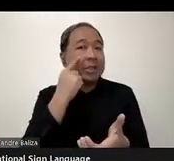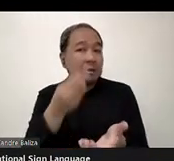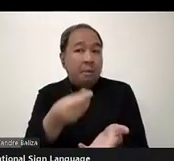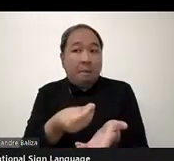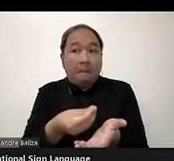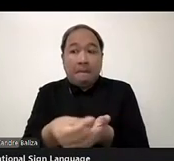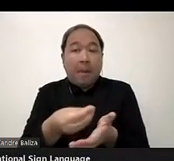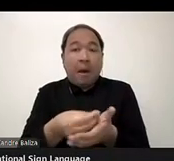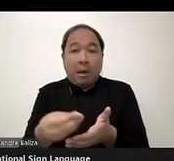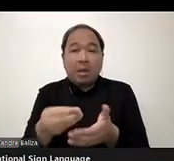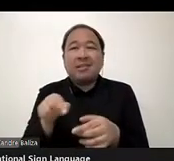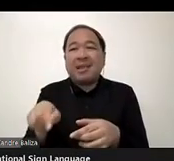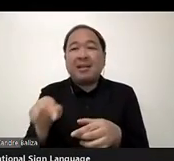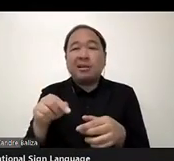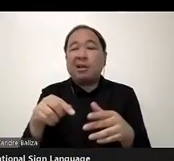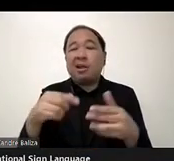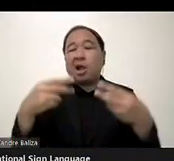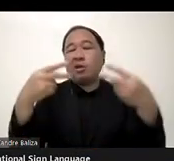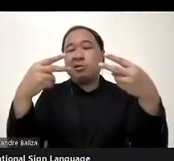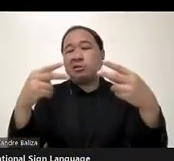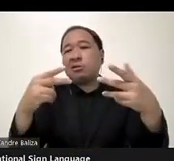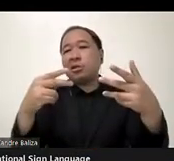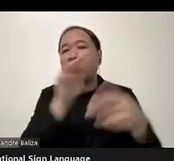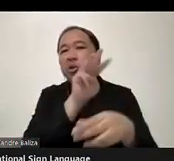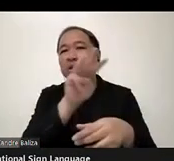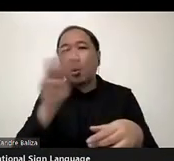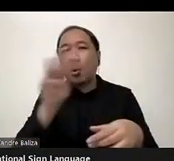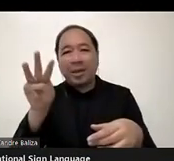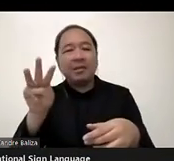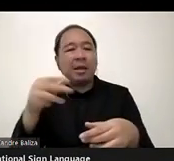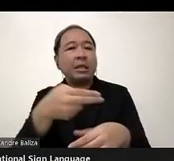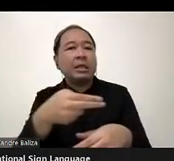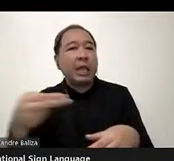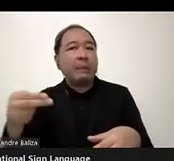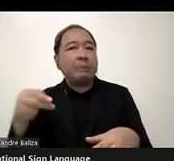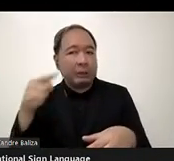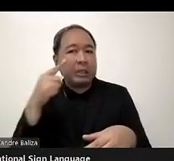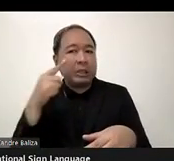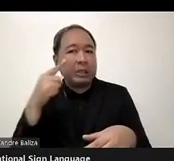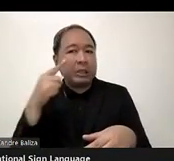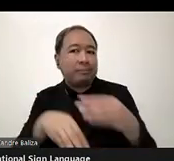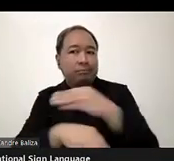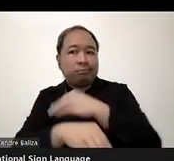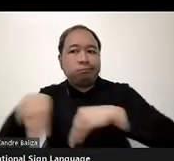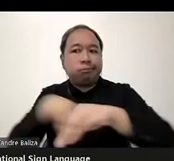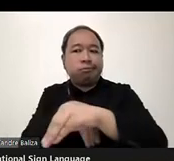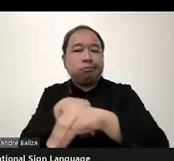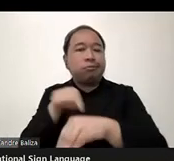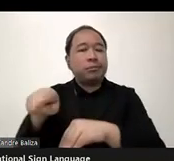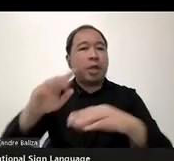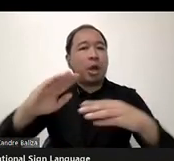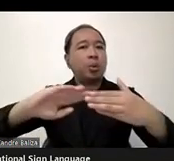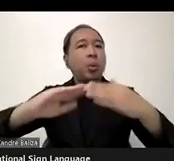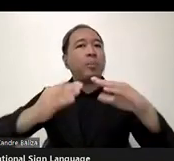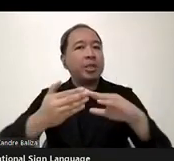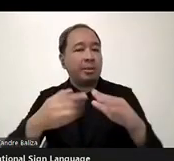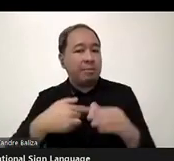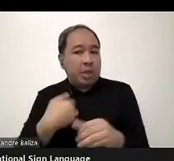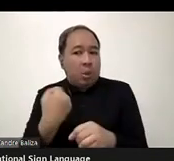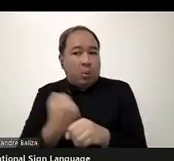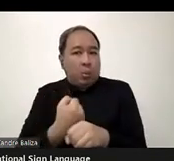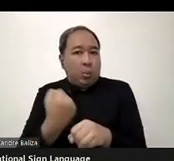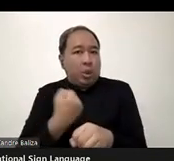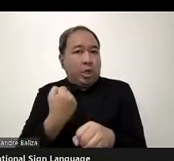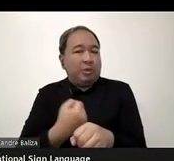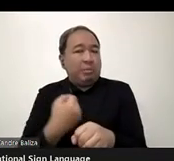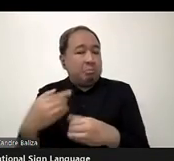community. So I've just been in this job for a year, and I was concerned that those funds returning to